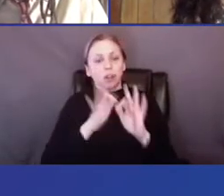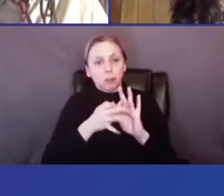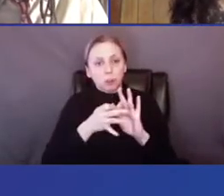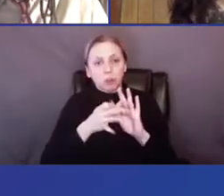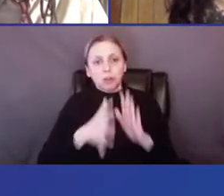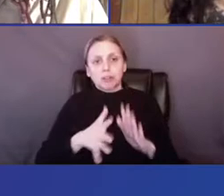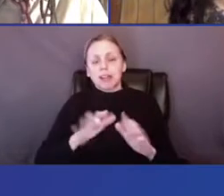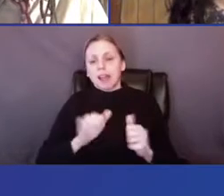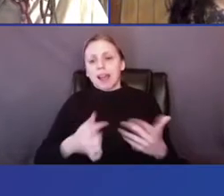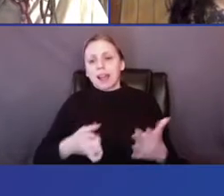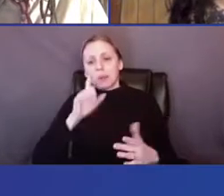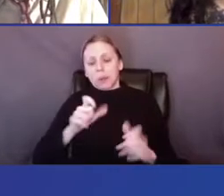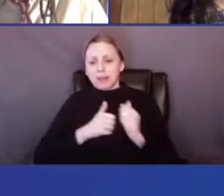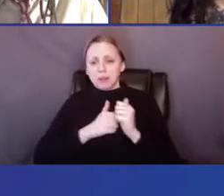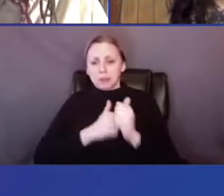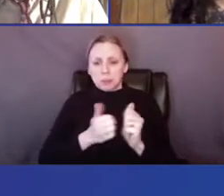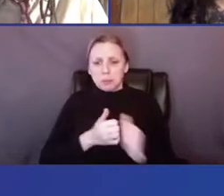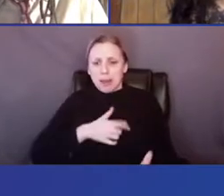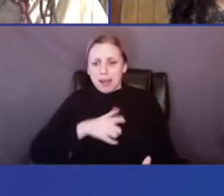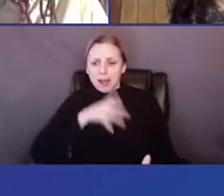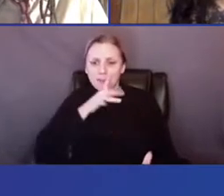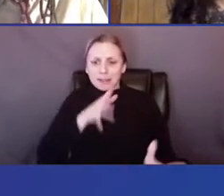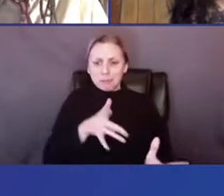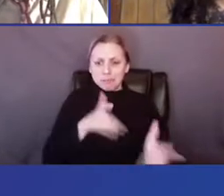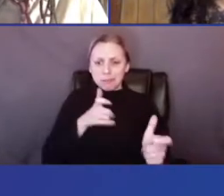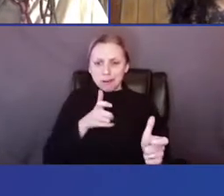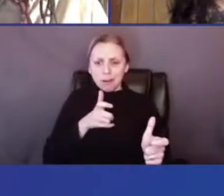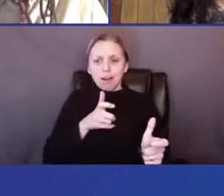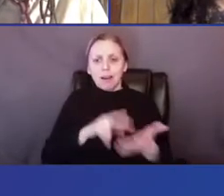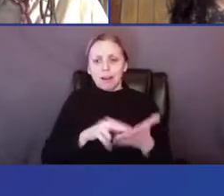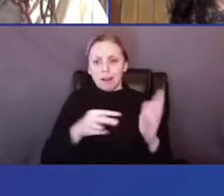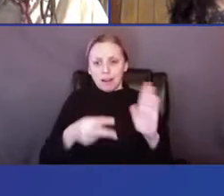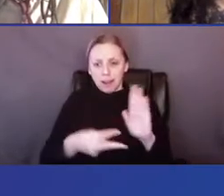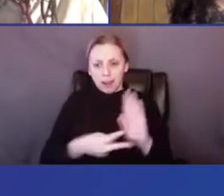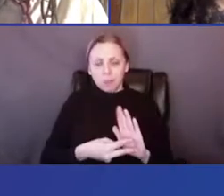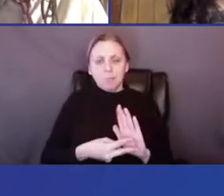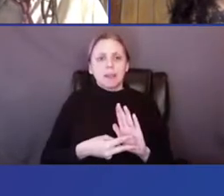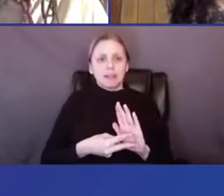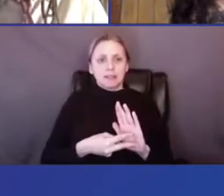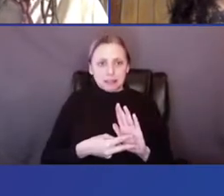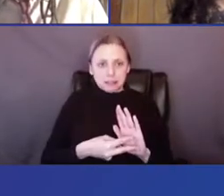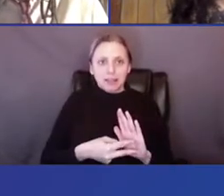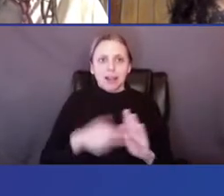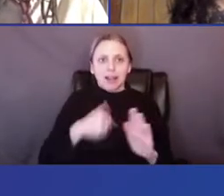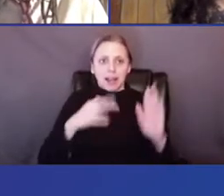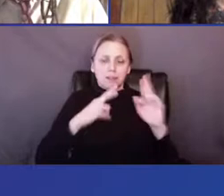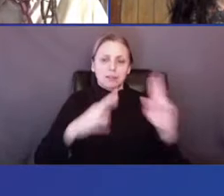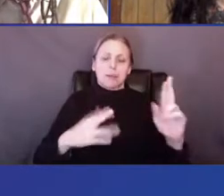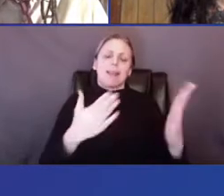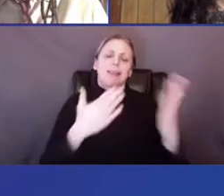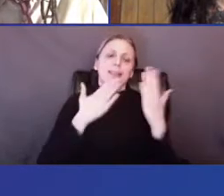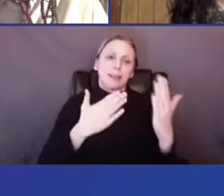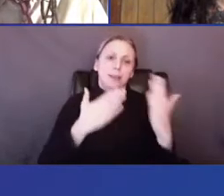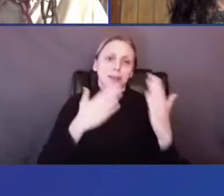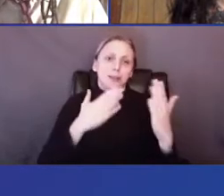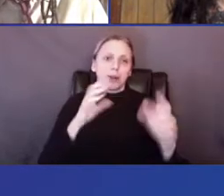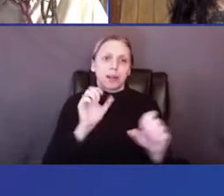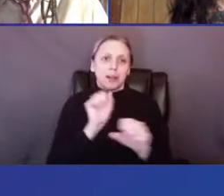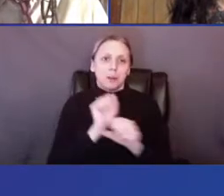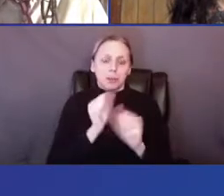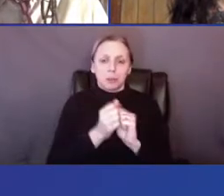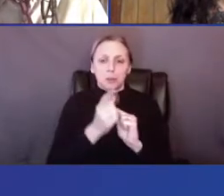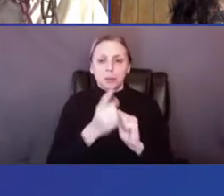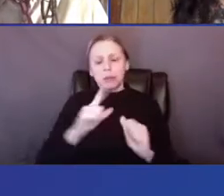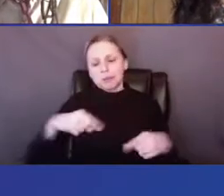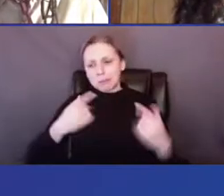Anyone who has to keep up with my fast talking, I just have utmost respect for. So labor, laboring with you has been a